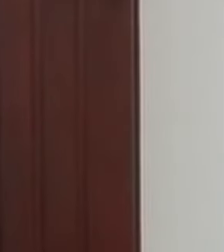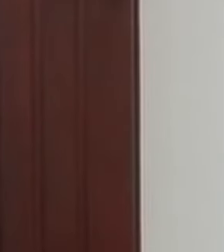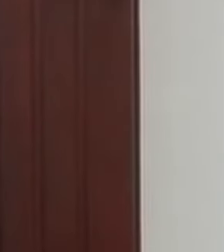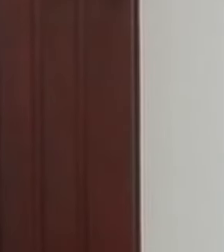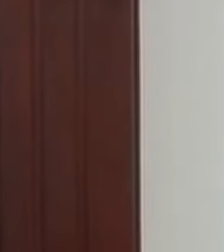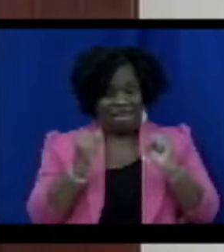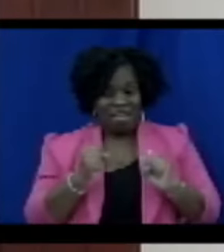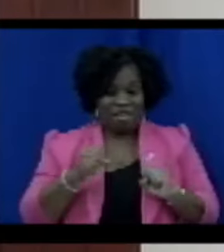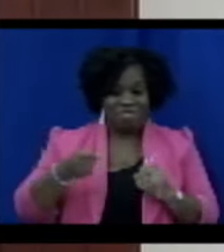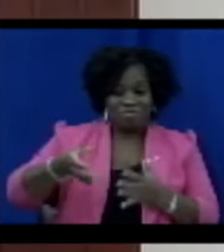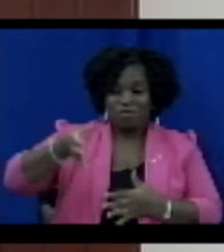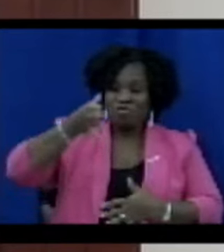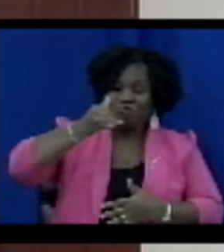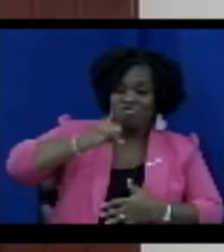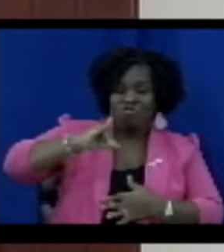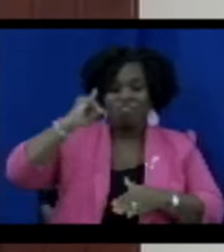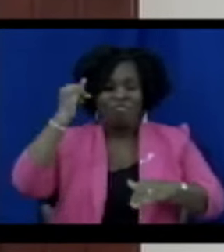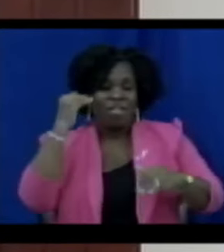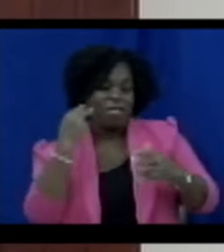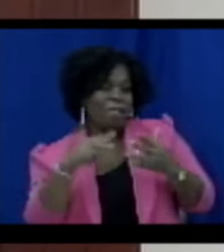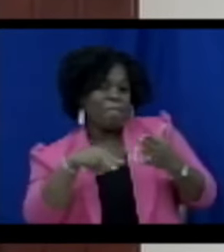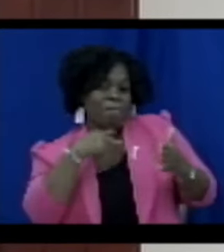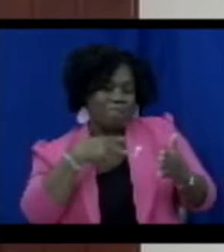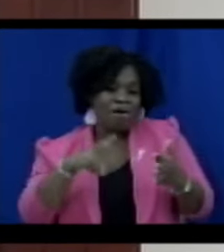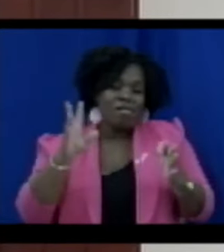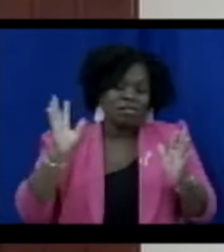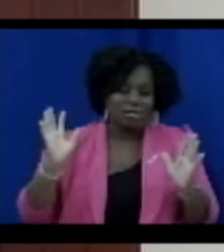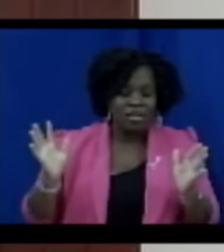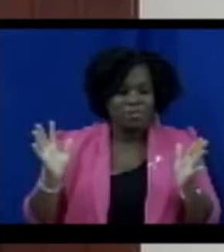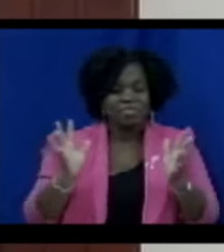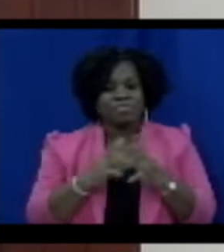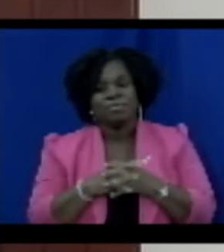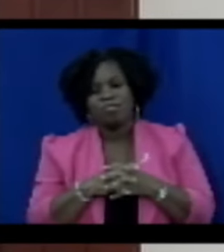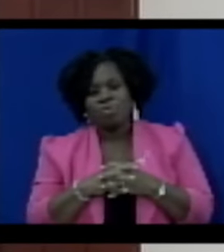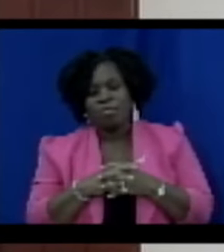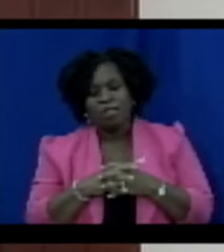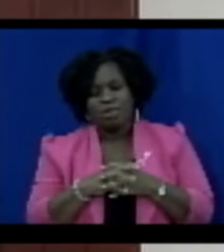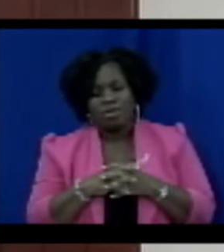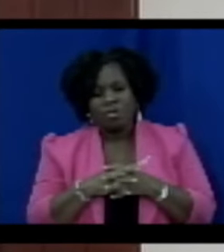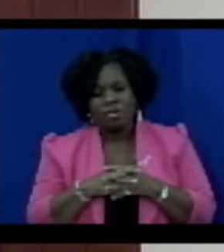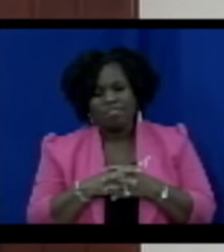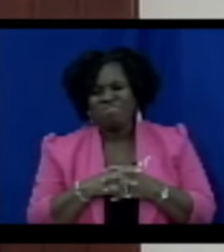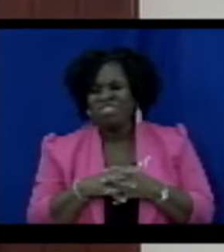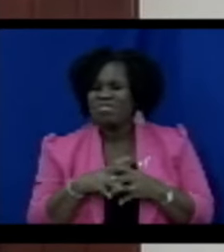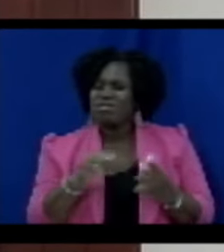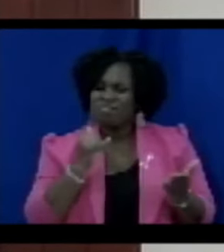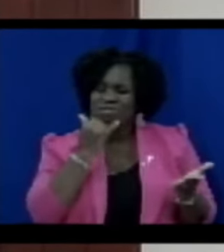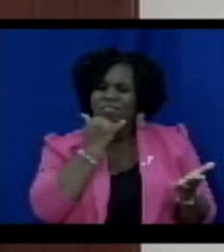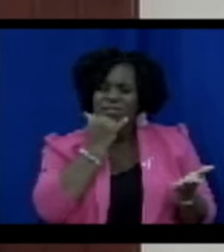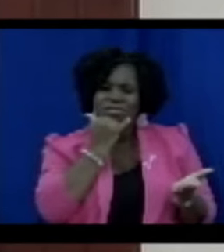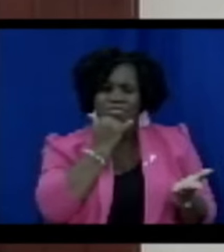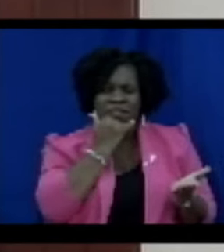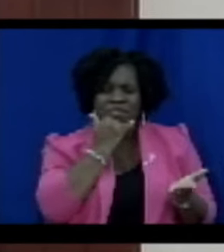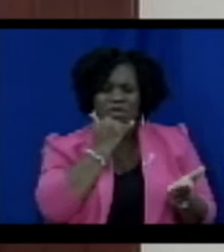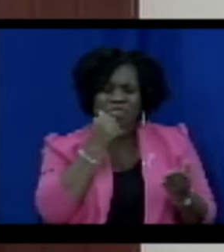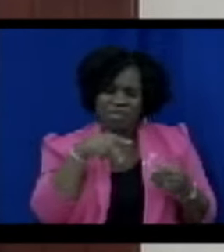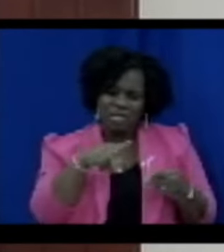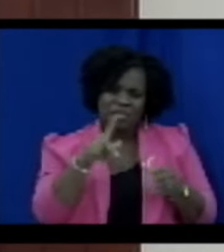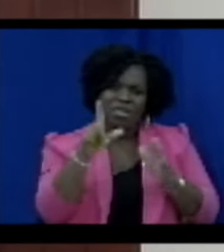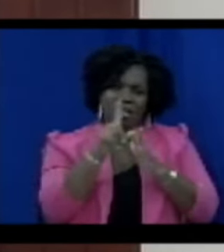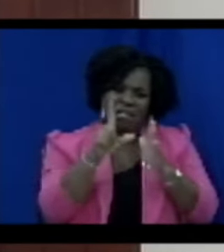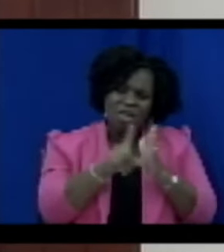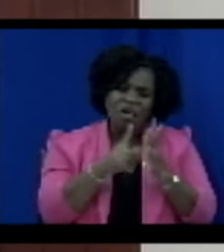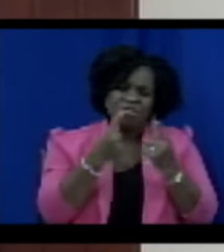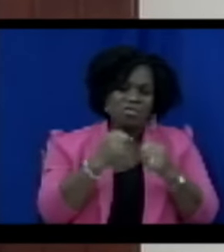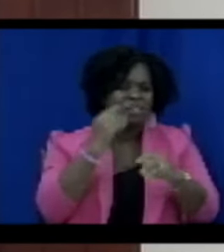can lead to a significant decline in their quality of life. This loss of comfort and status acts as a deterrent. Four,